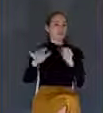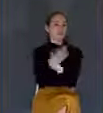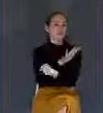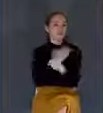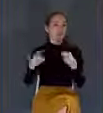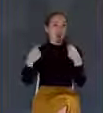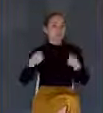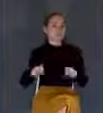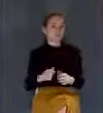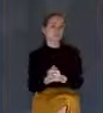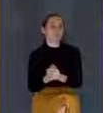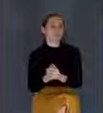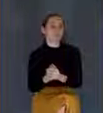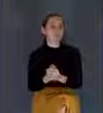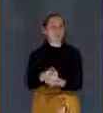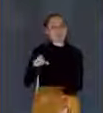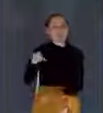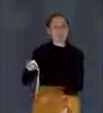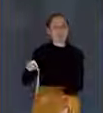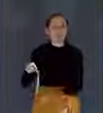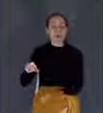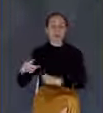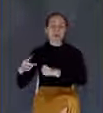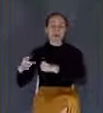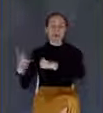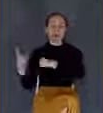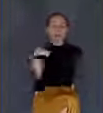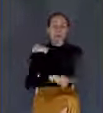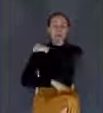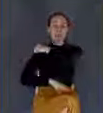By the way, Wineland was convicted of tax evasion in 2012.